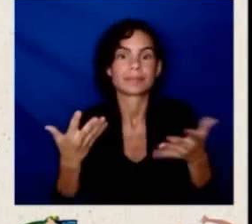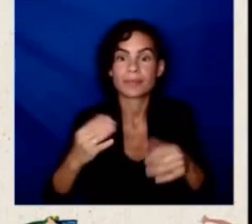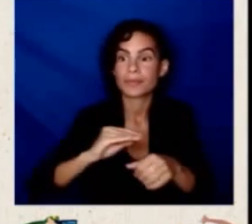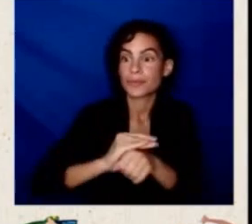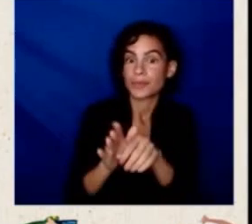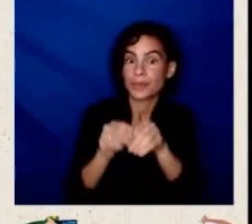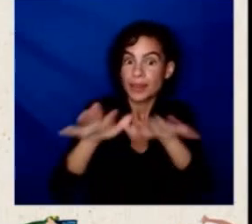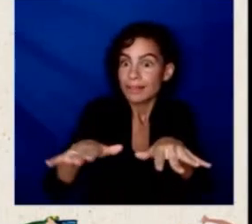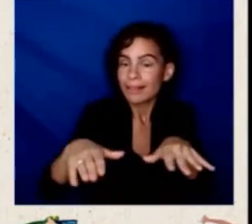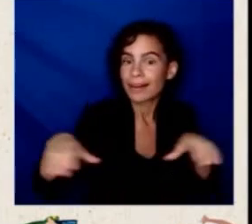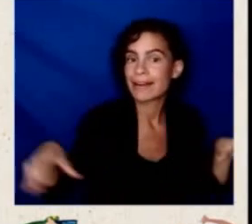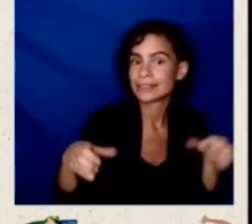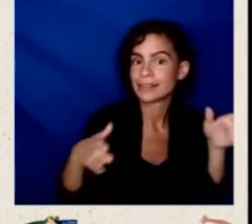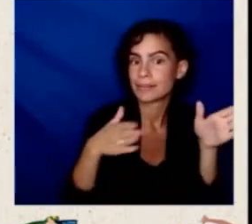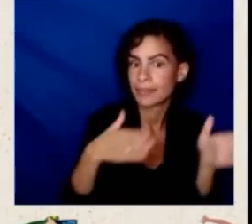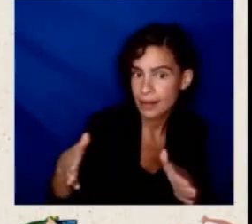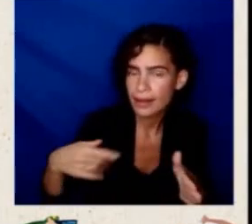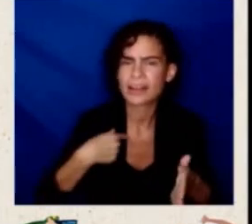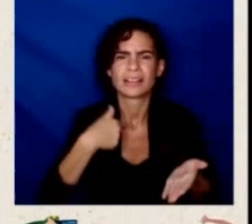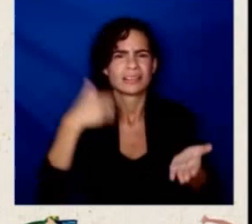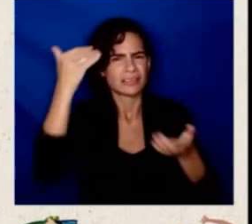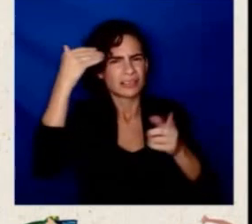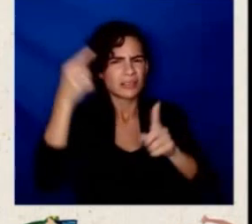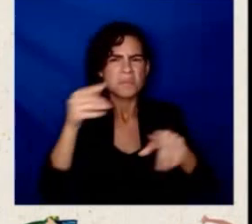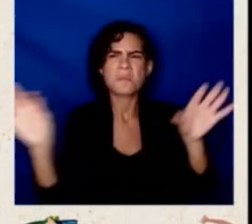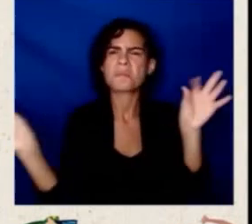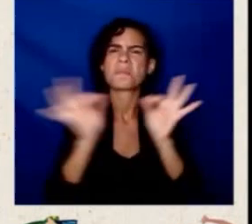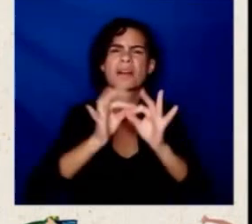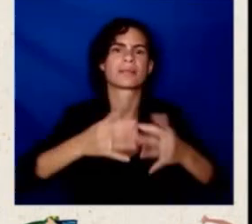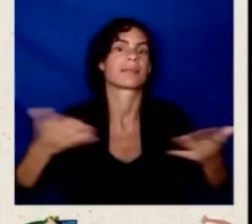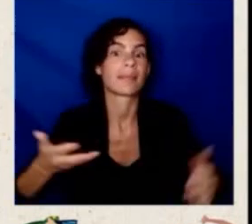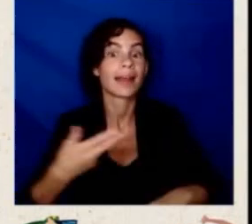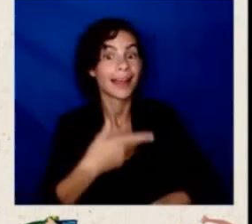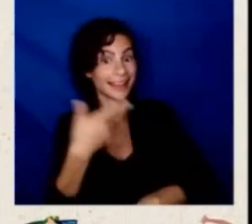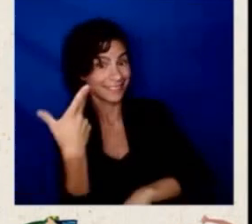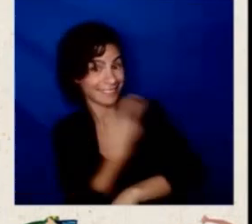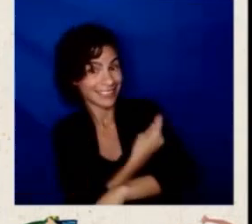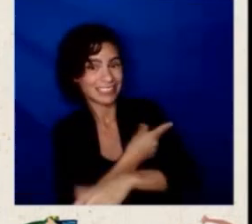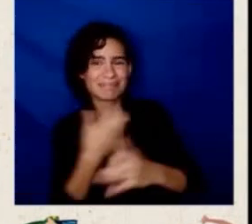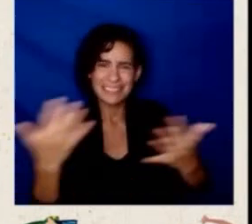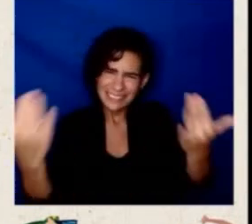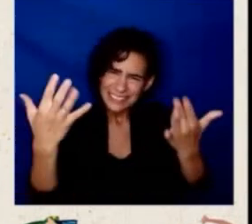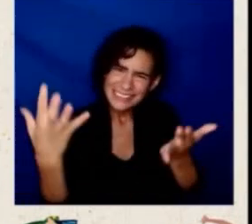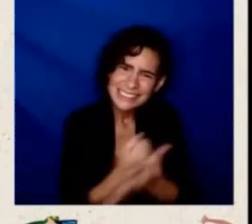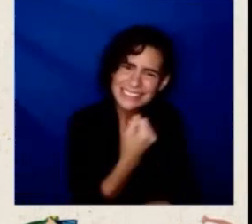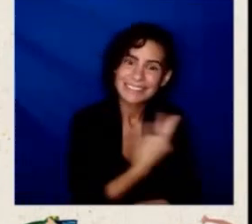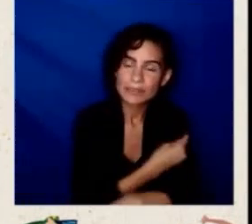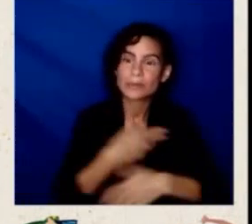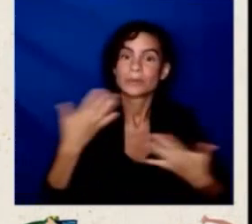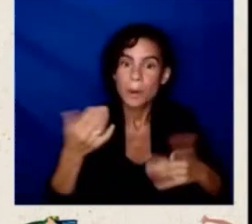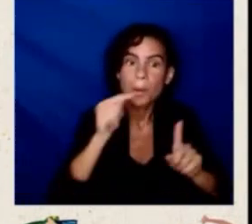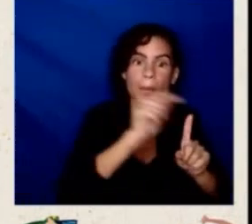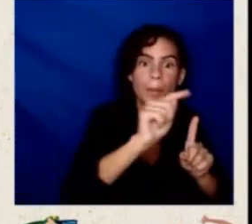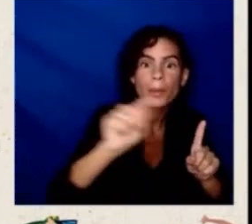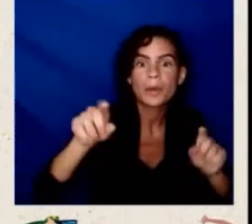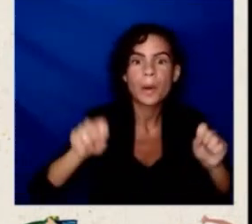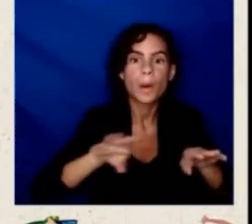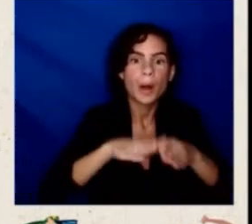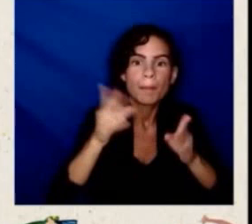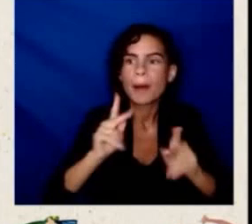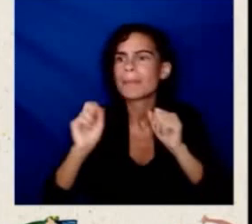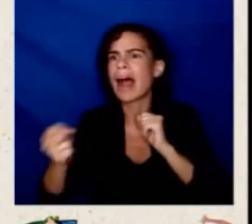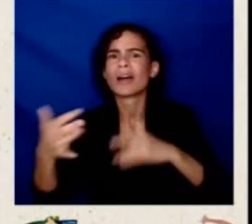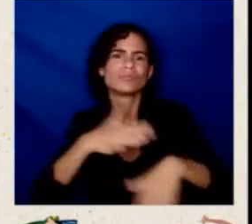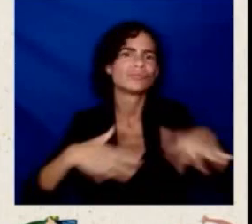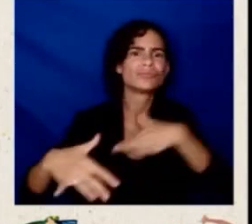up so that our small businesses can also stay open. Main streets can be vibrant with people in our business centers and industrial centers.